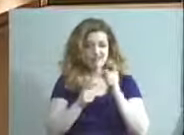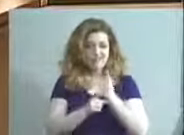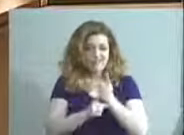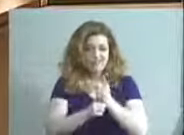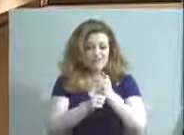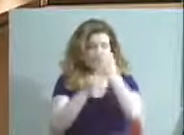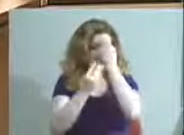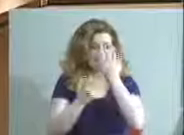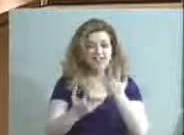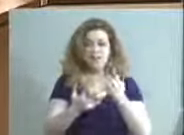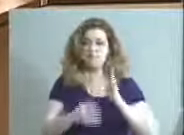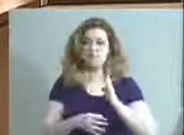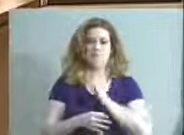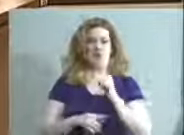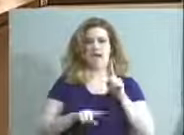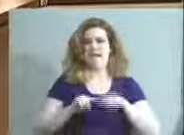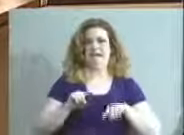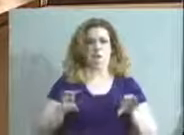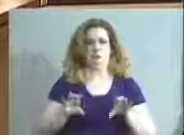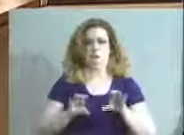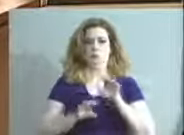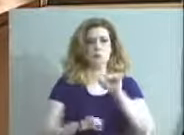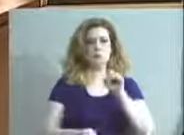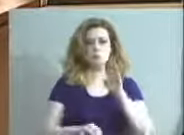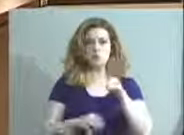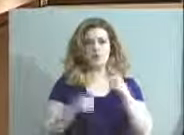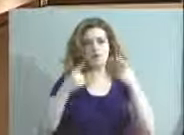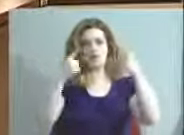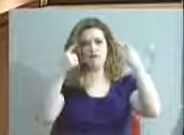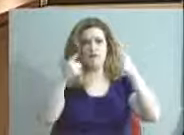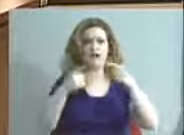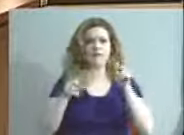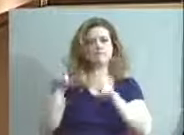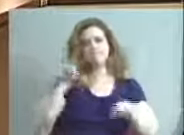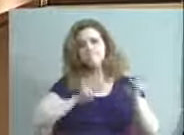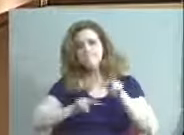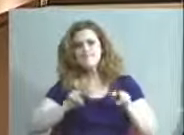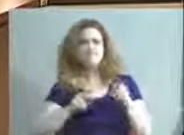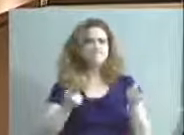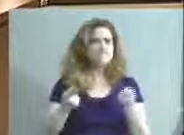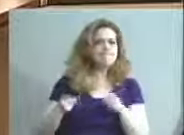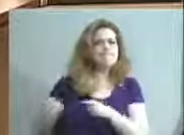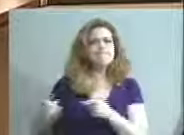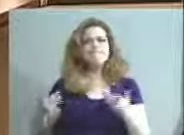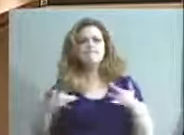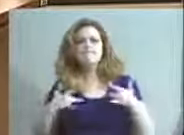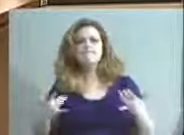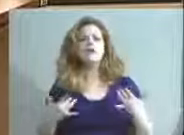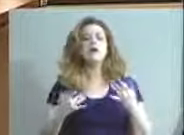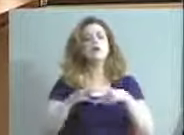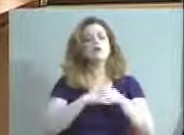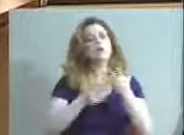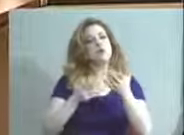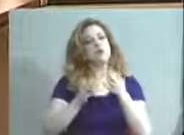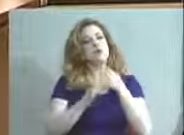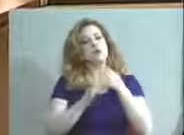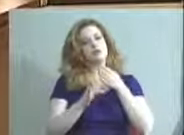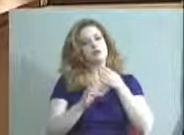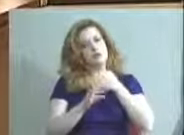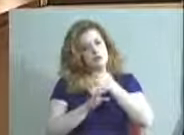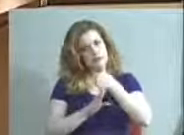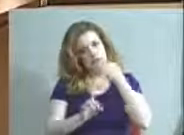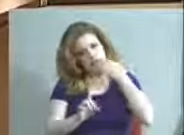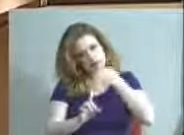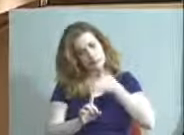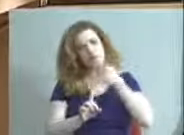really not able to do its job effectively of monitoring what's going on. So, you know, we want to stick to our